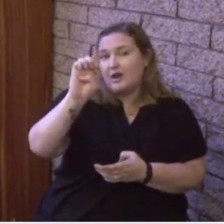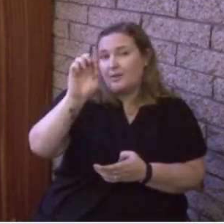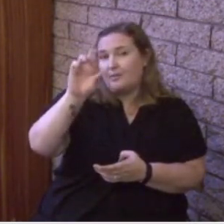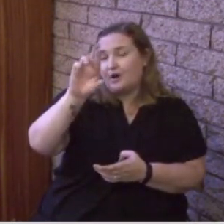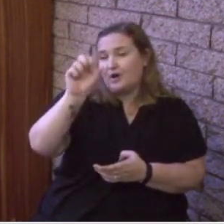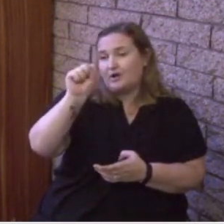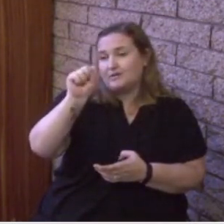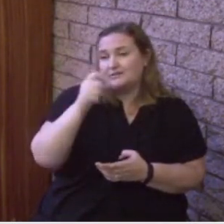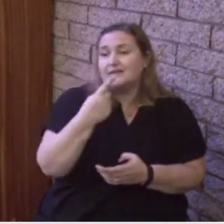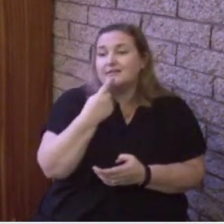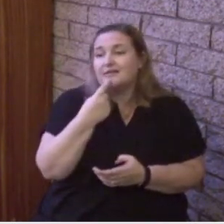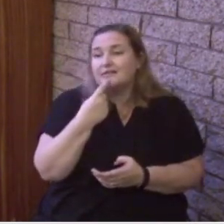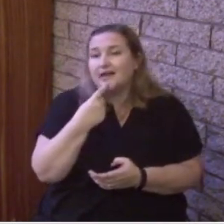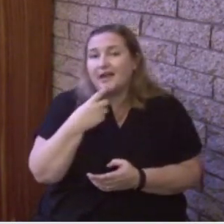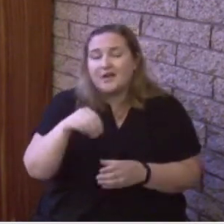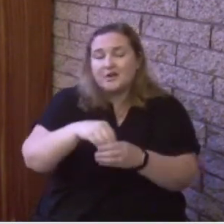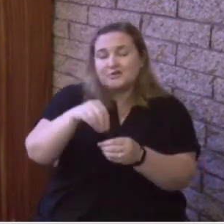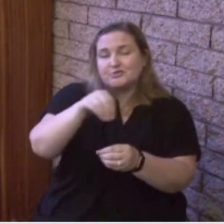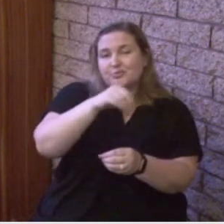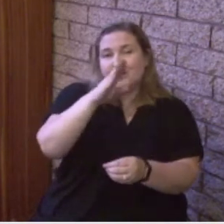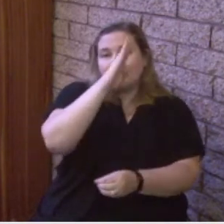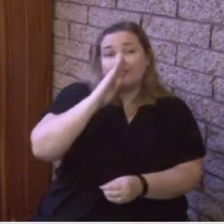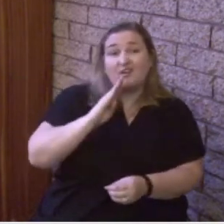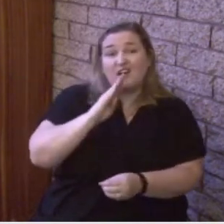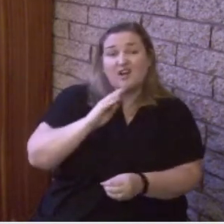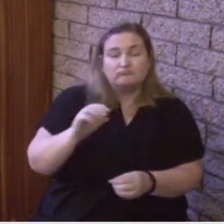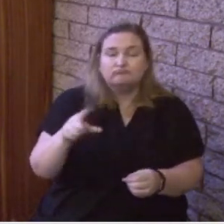is always the Spirit of liberty.